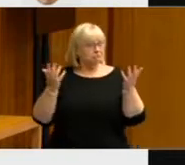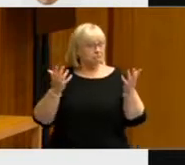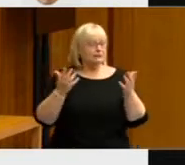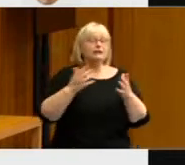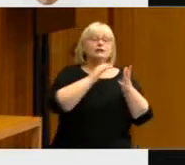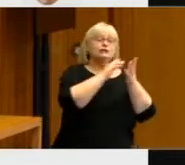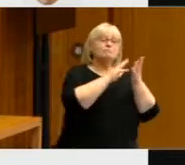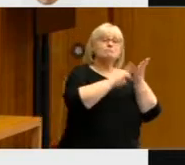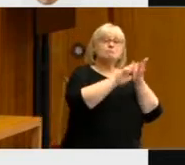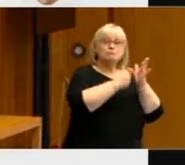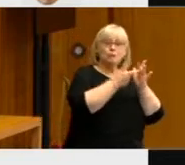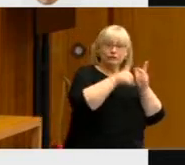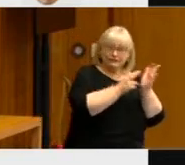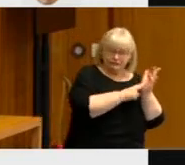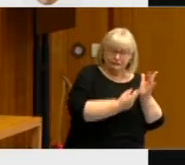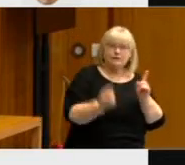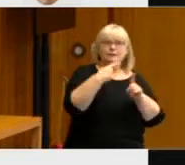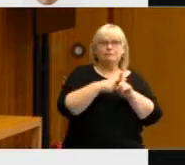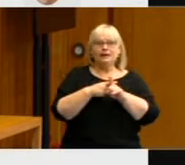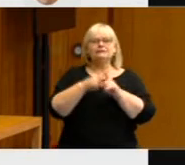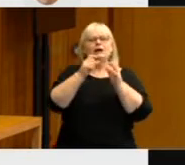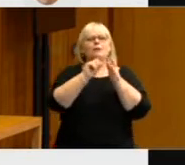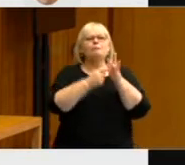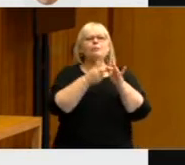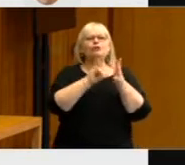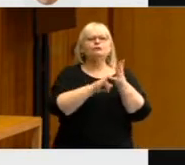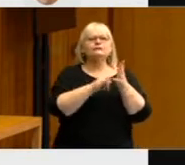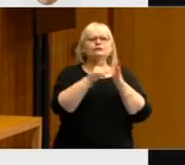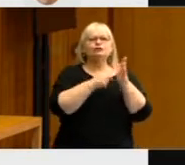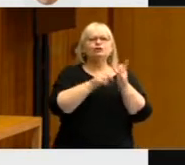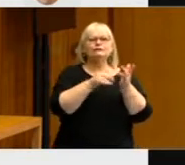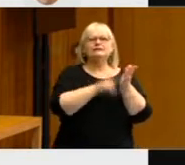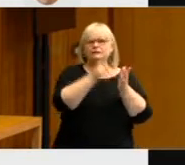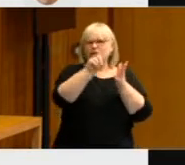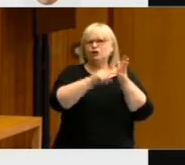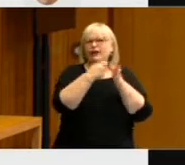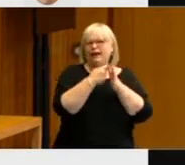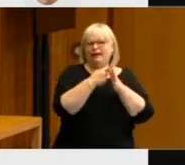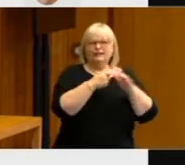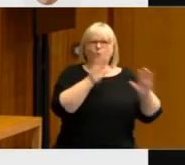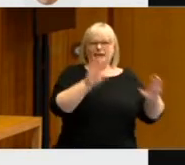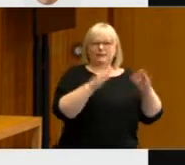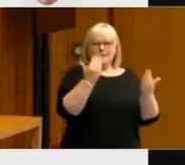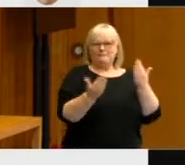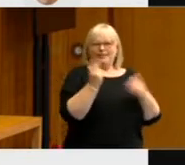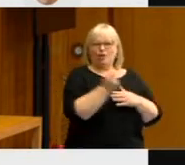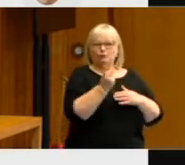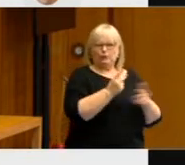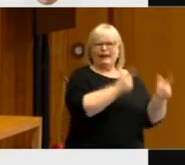Scott Morrison and also Boris Johnson, the UK Prime Minister, as a point of comparison.